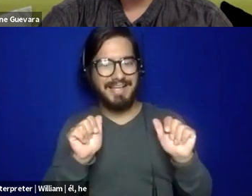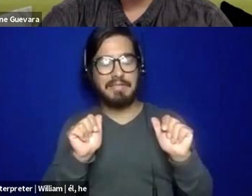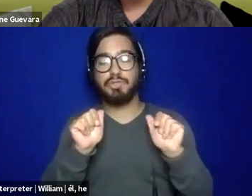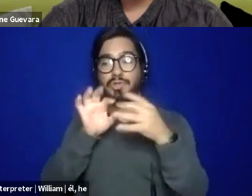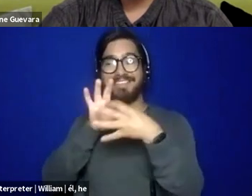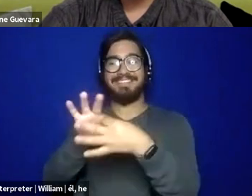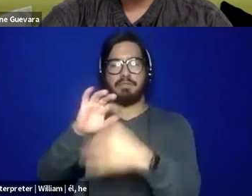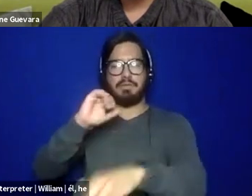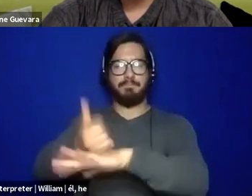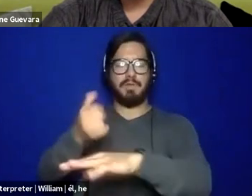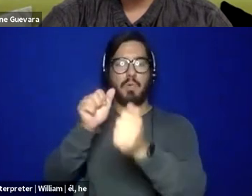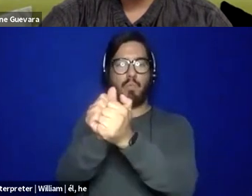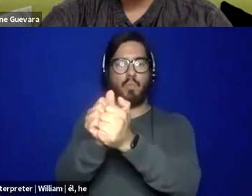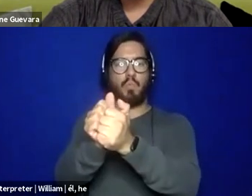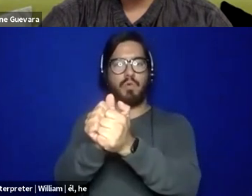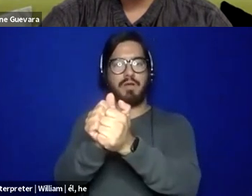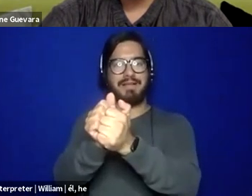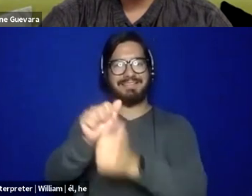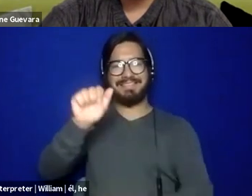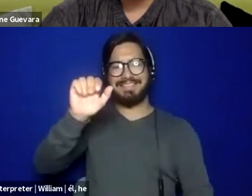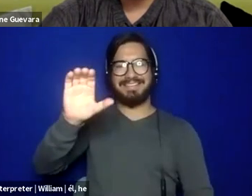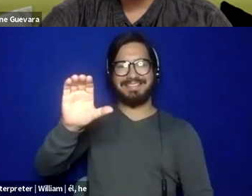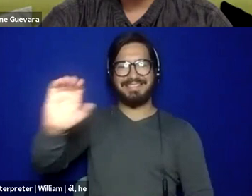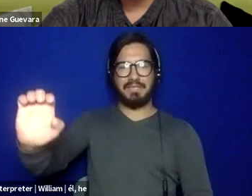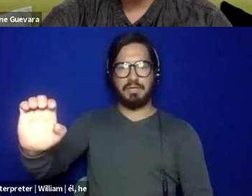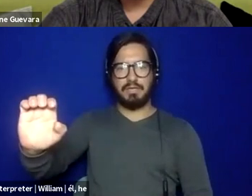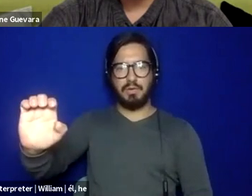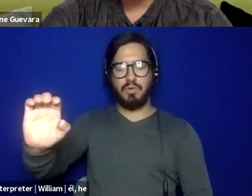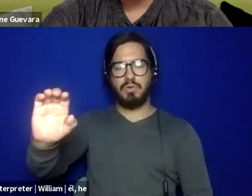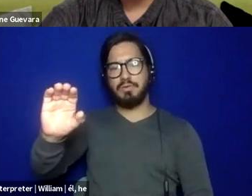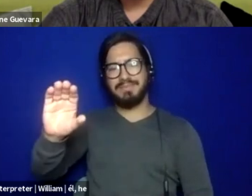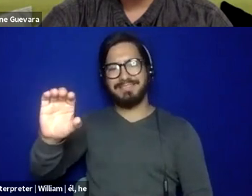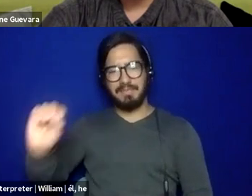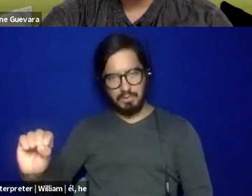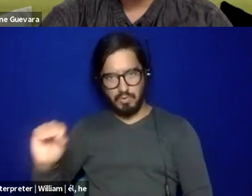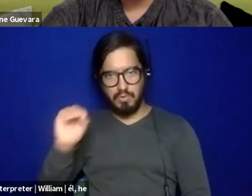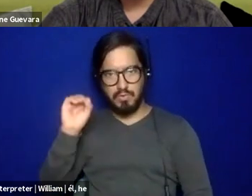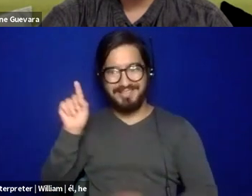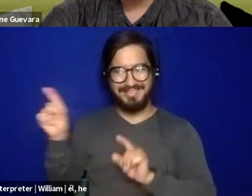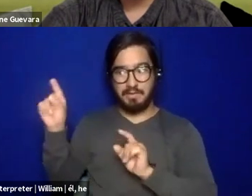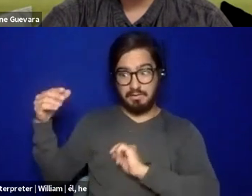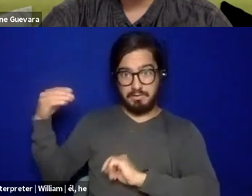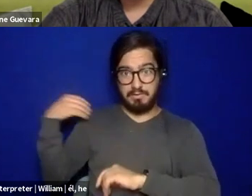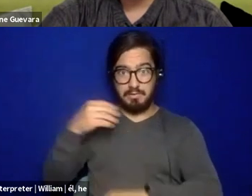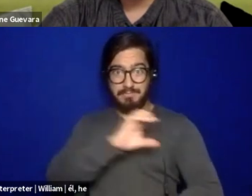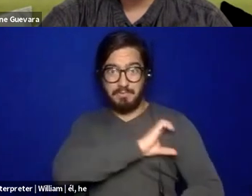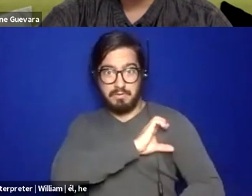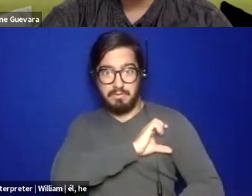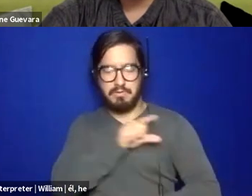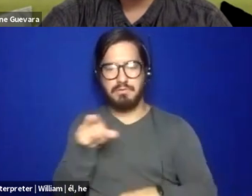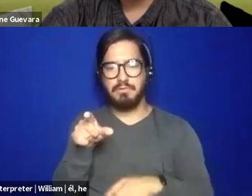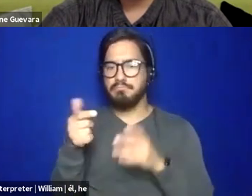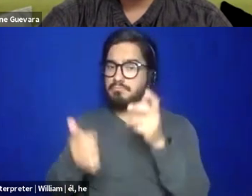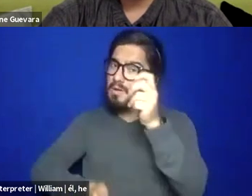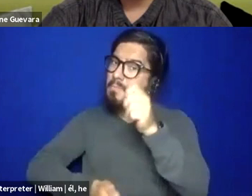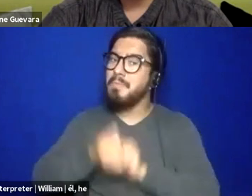with those COs that are there too, because that's what they're for the most part, black and brown bodies, just like those